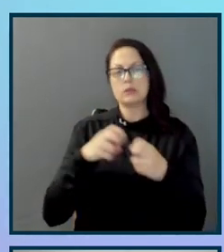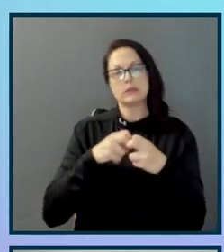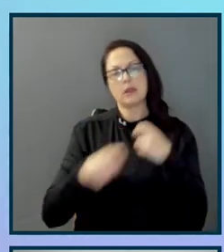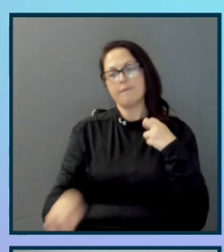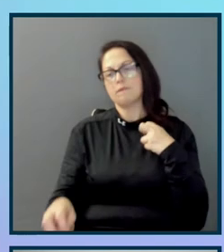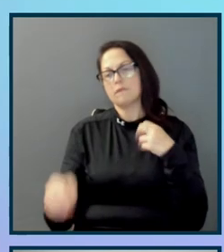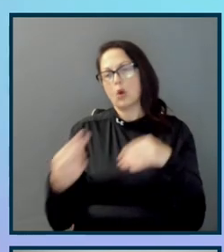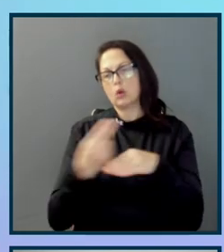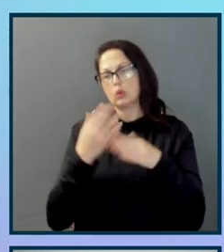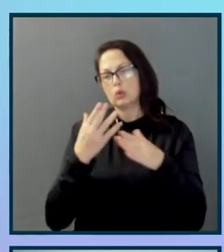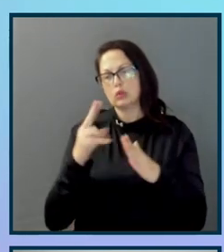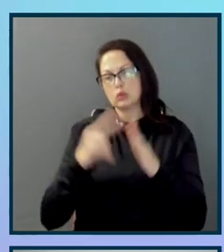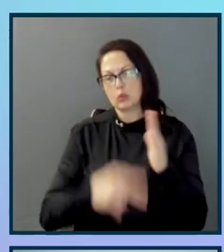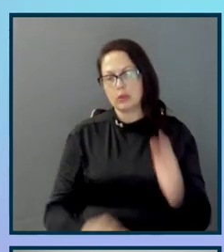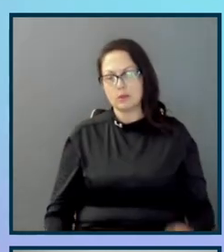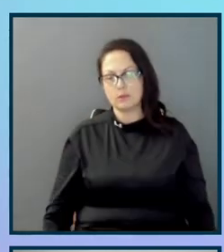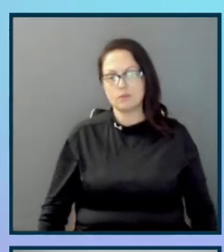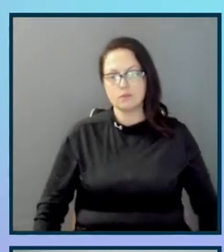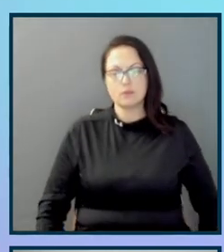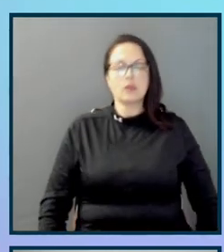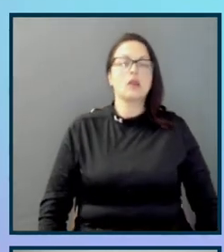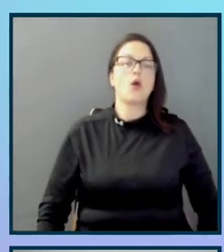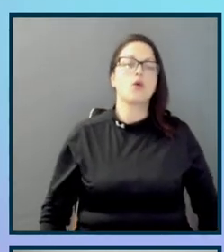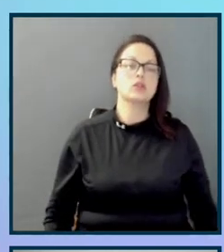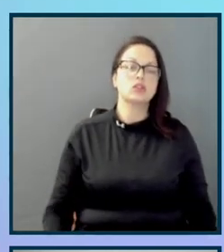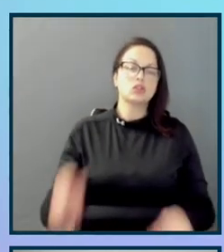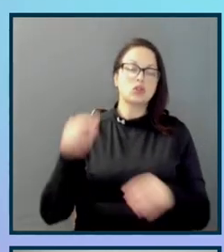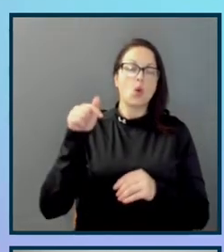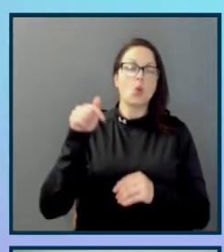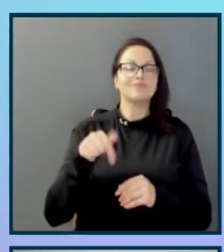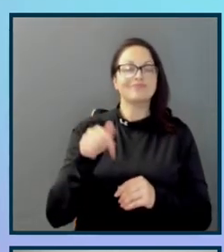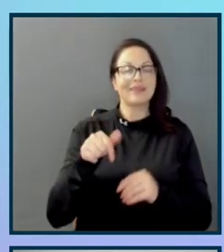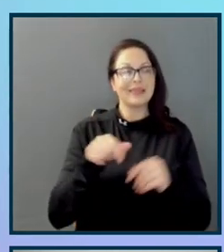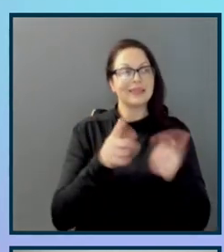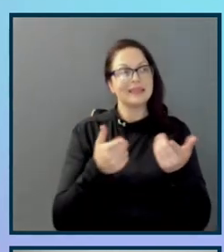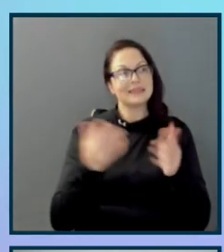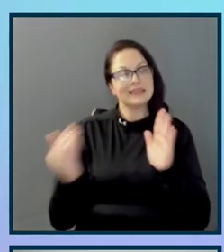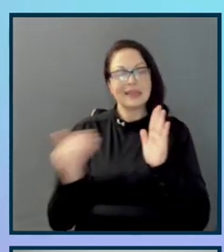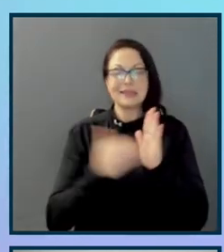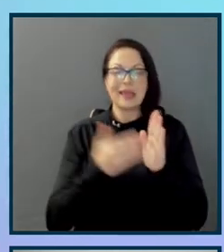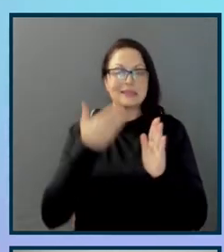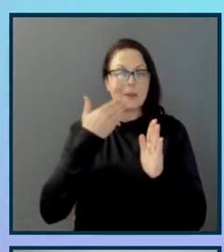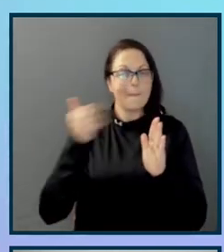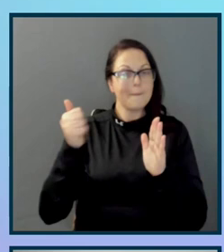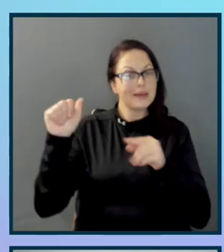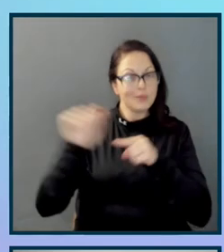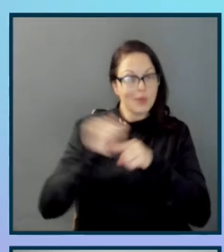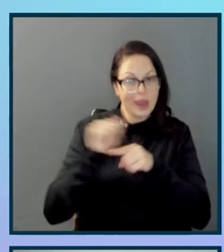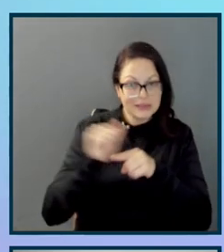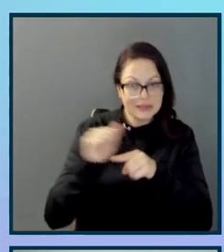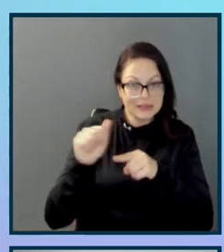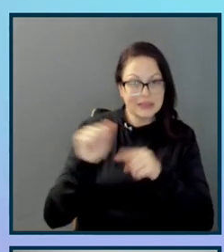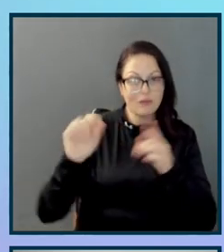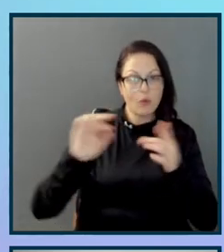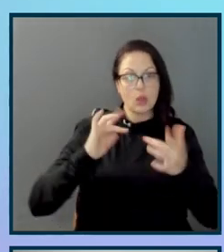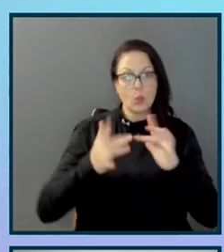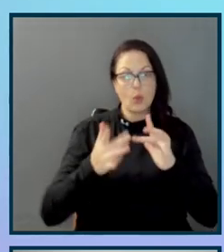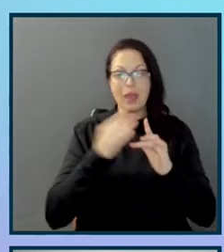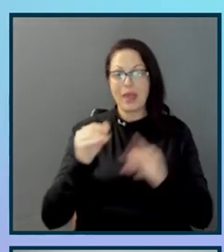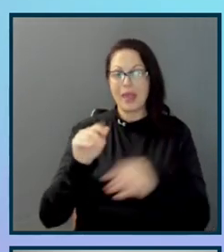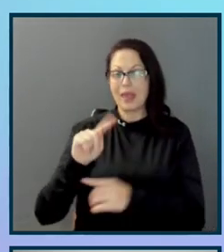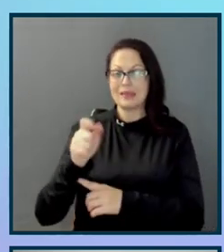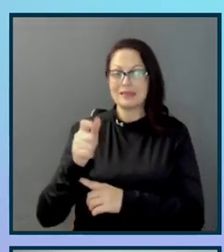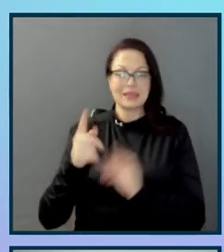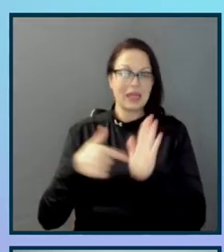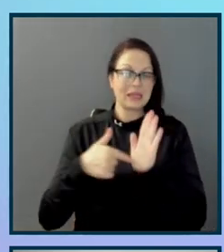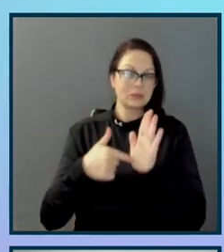So this is against accessibility best practices, but it's also against best practices for writing for the web and just text presentation on